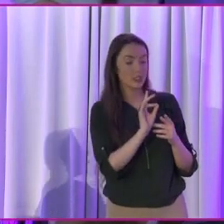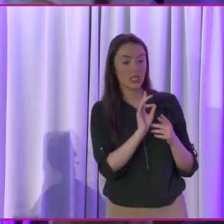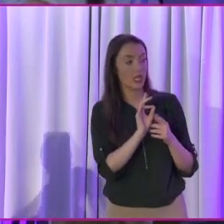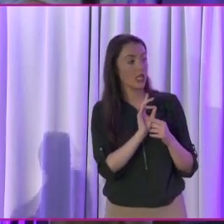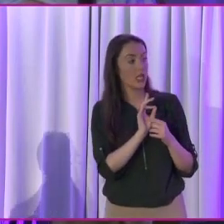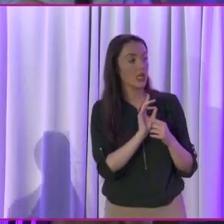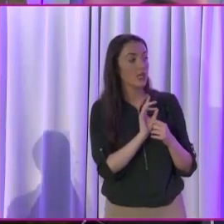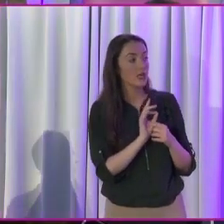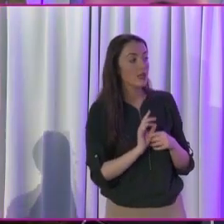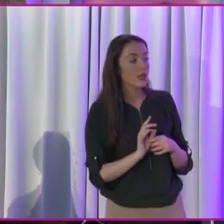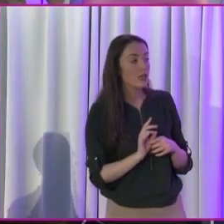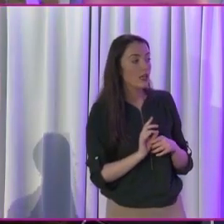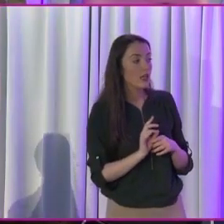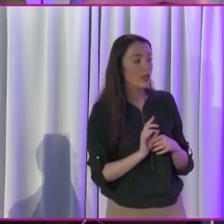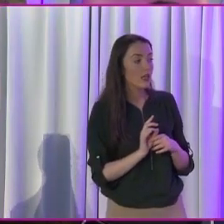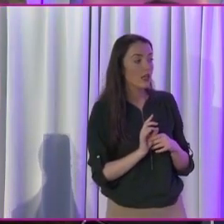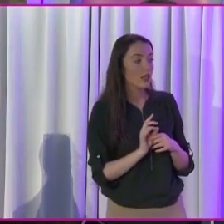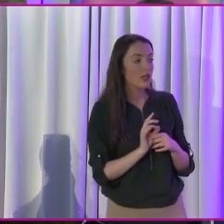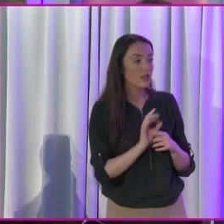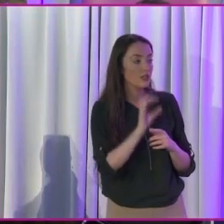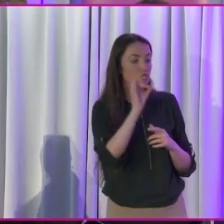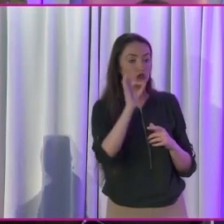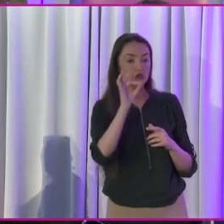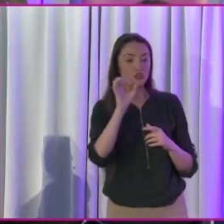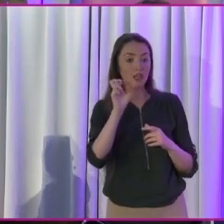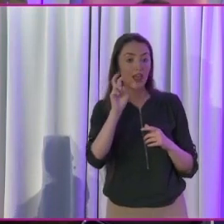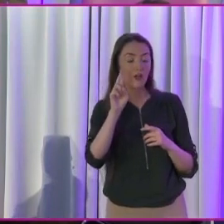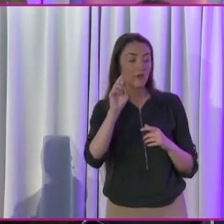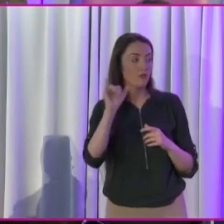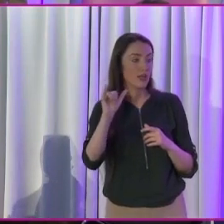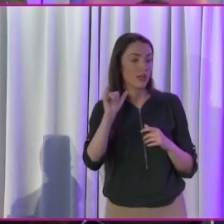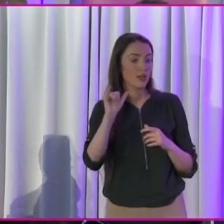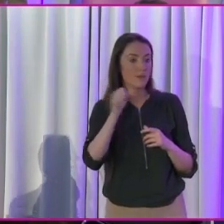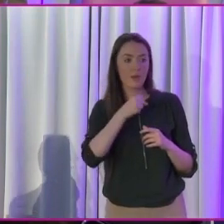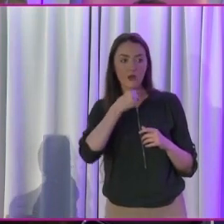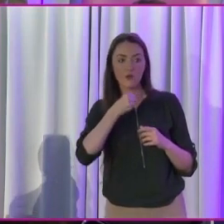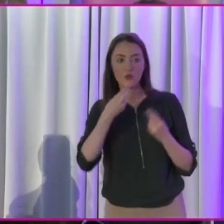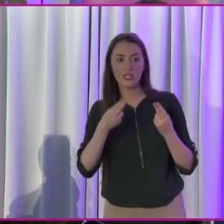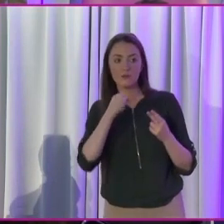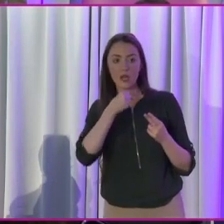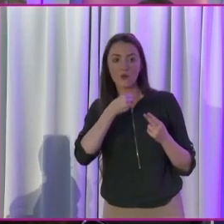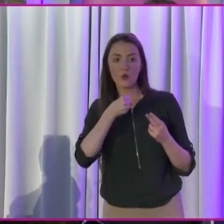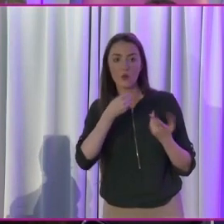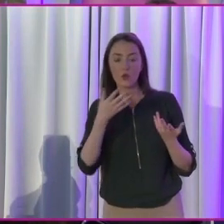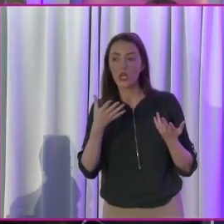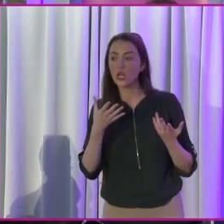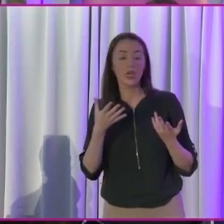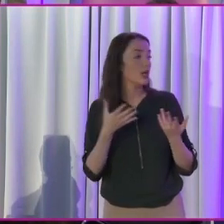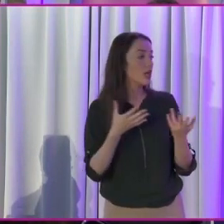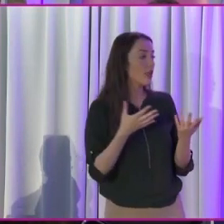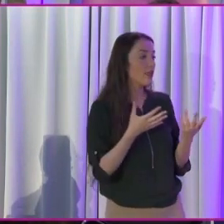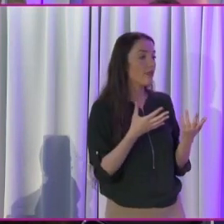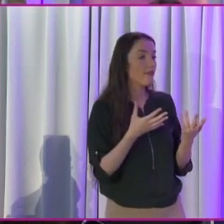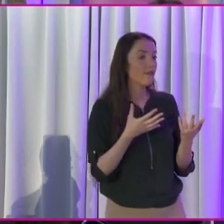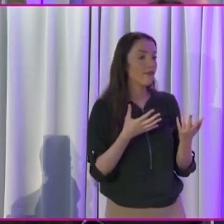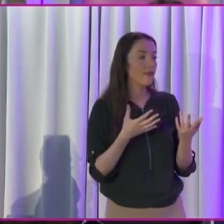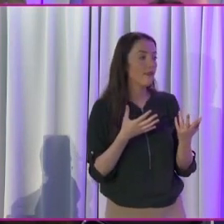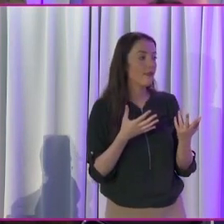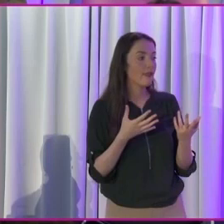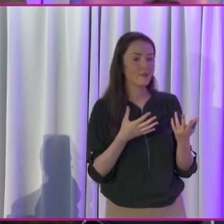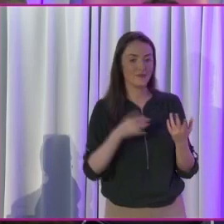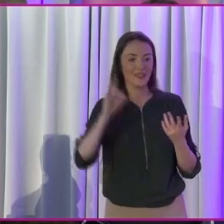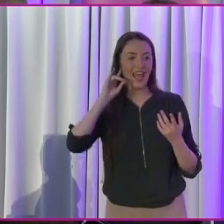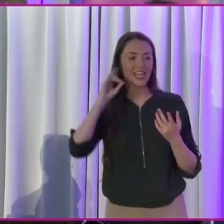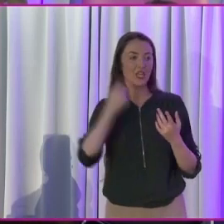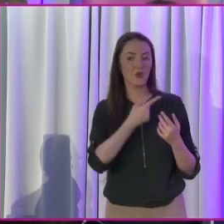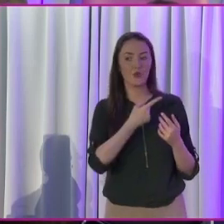All right, quick, fire ahead. Gerry, is it Gerry you, eh? we can hear you. Is it this? Come on, you